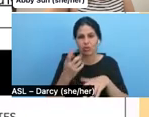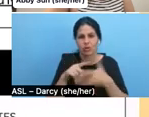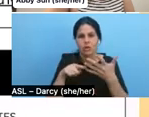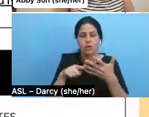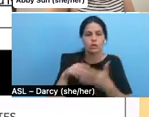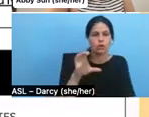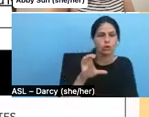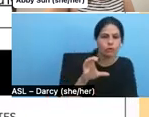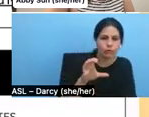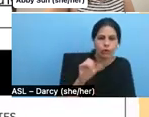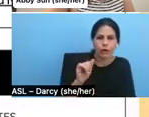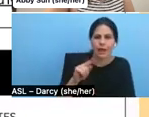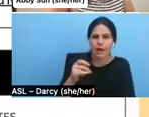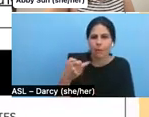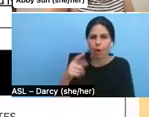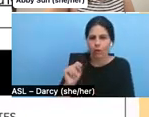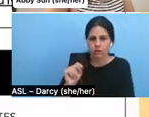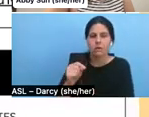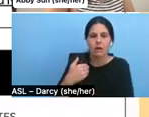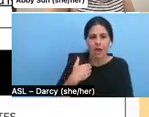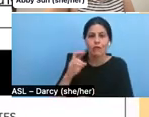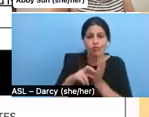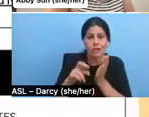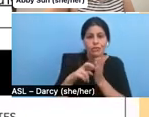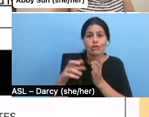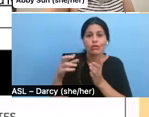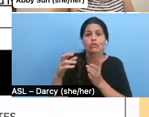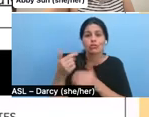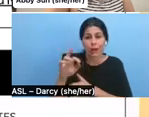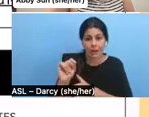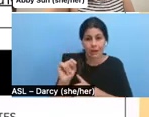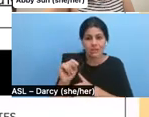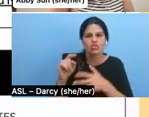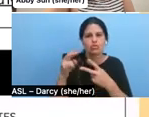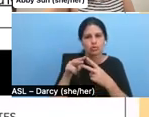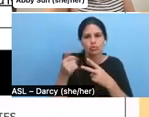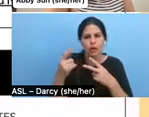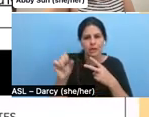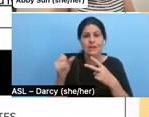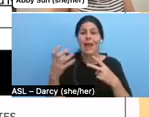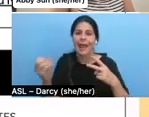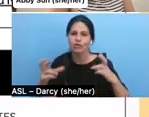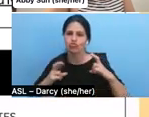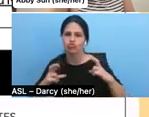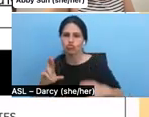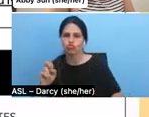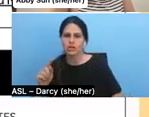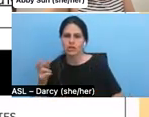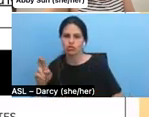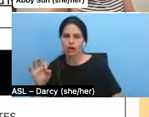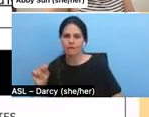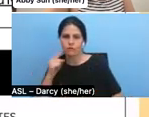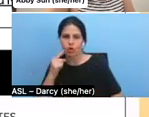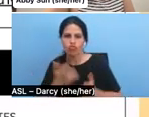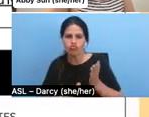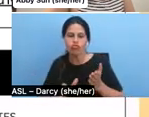grant and development grants, as well as above cut retreat with the True Falls Film Festival. For example, under Point North Institute,